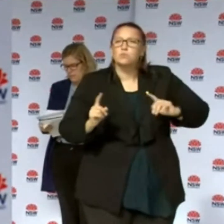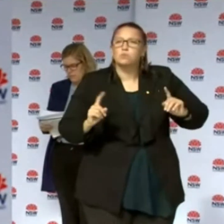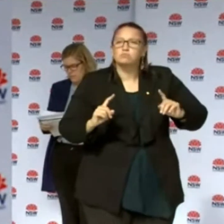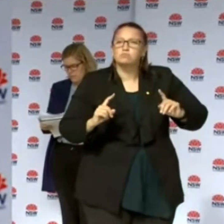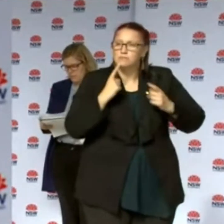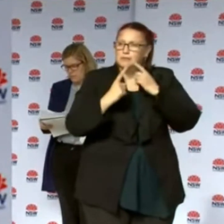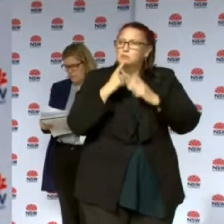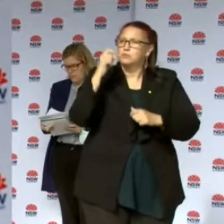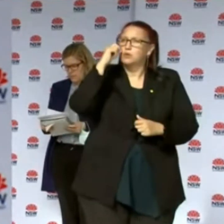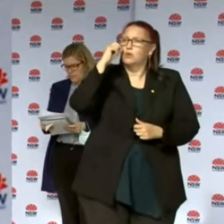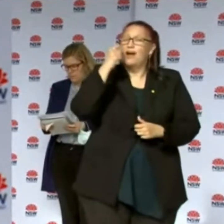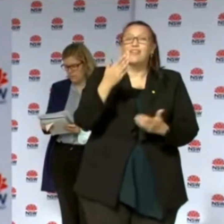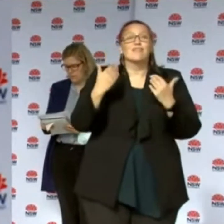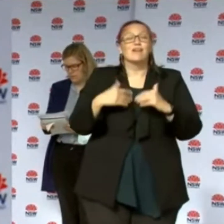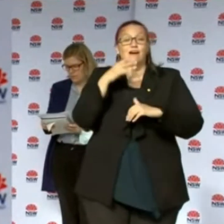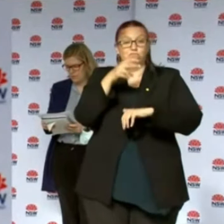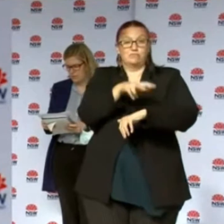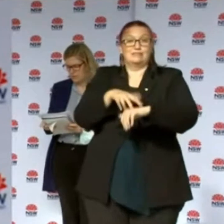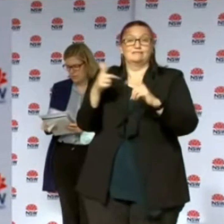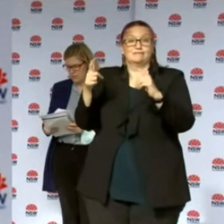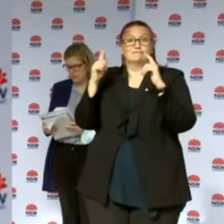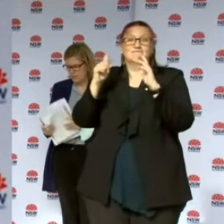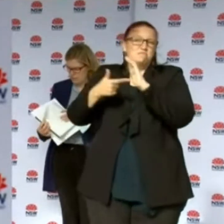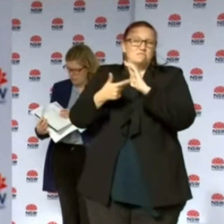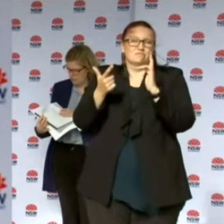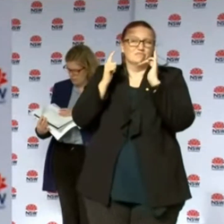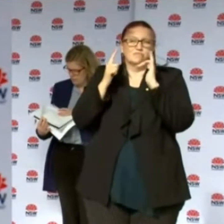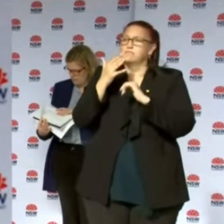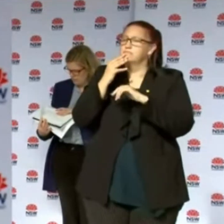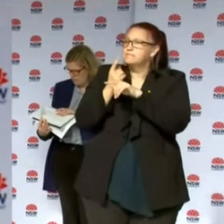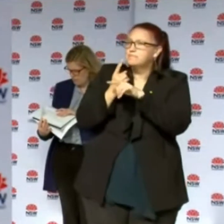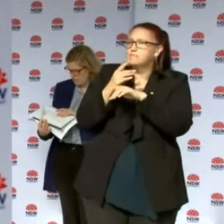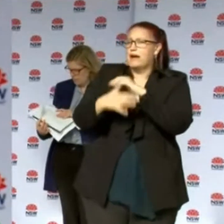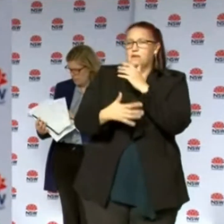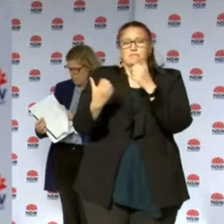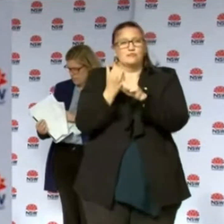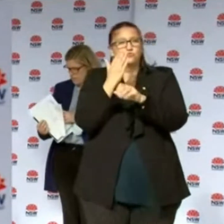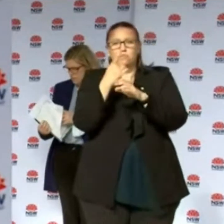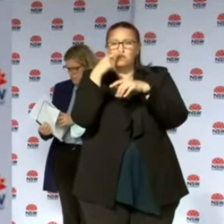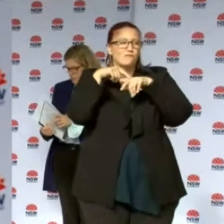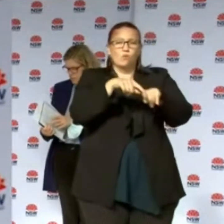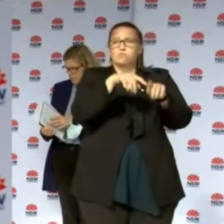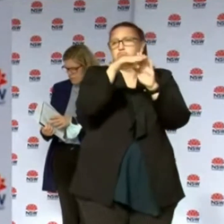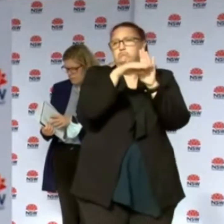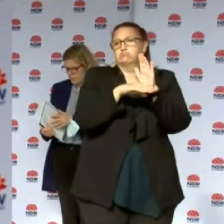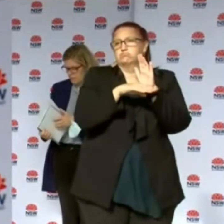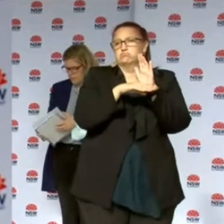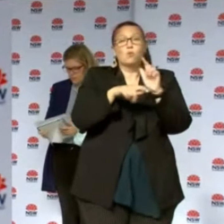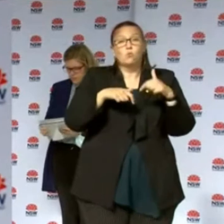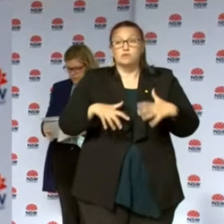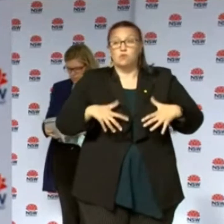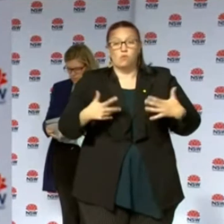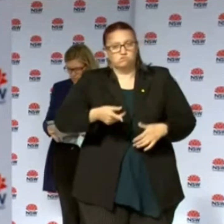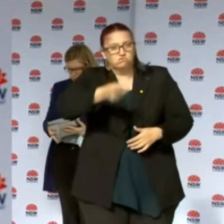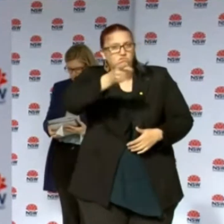also ask Deputy Commissioner Warboys to focus some comments regarding compliance. We don't like to be heavy handed but when